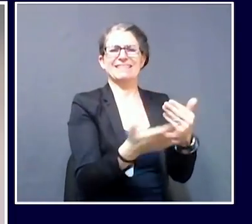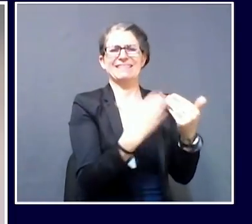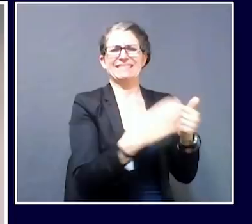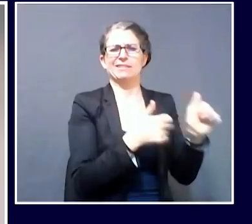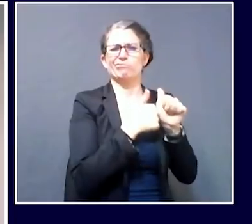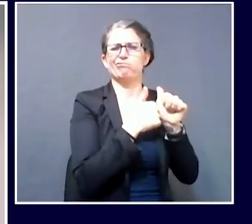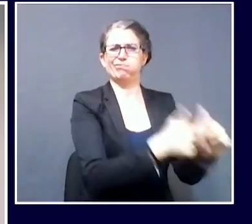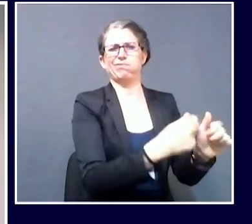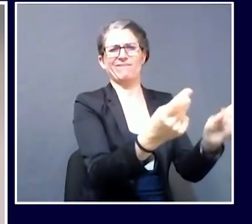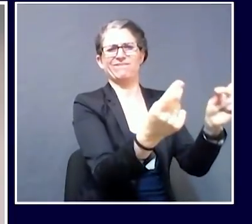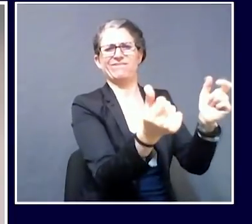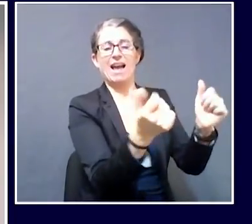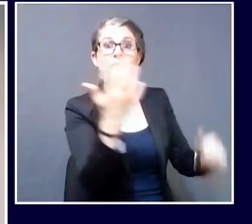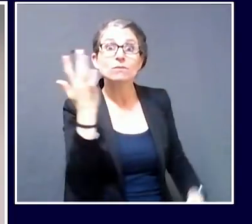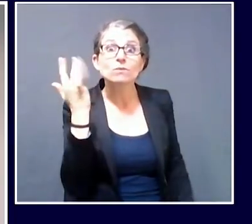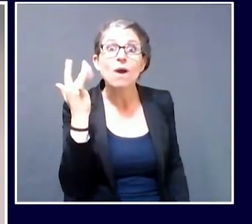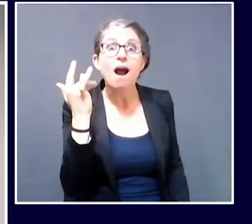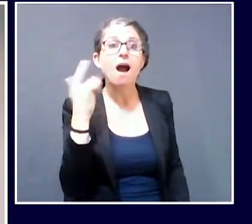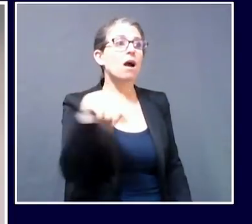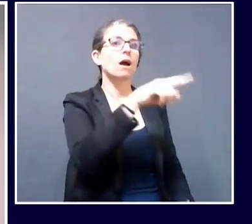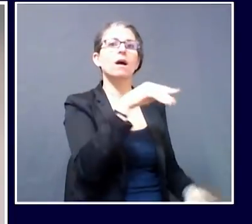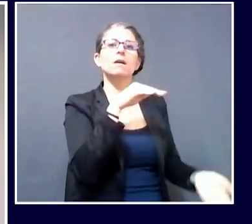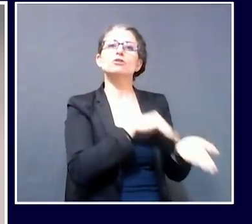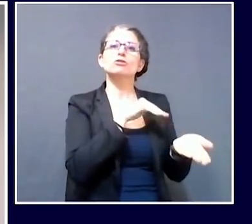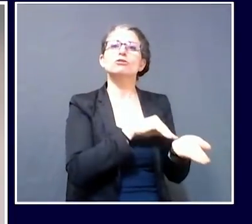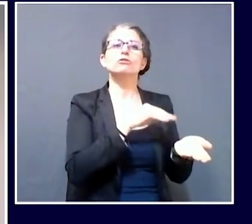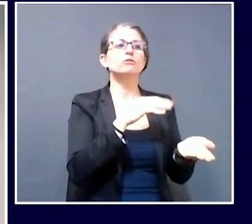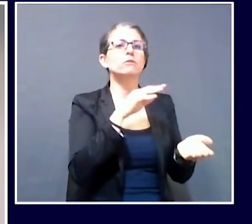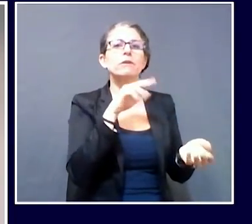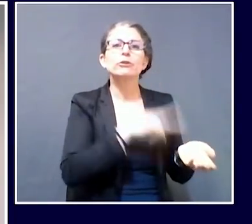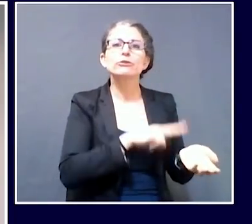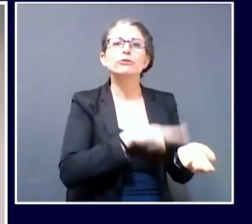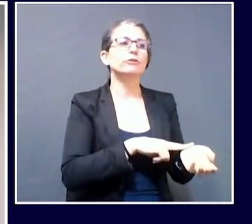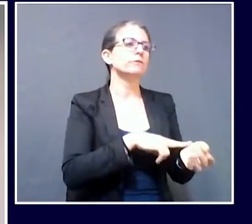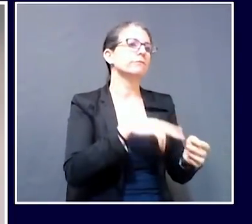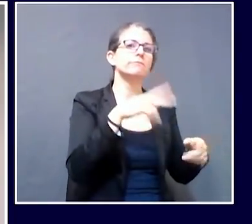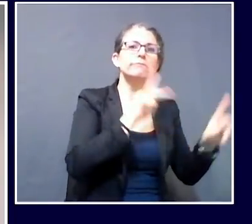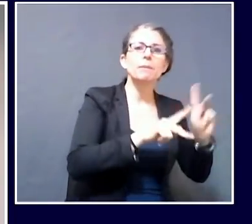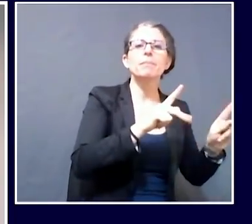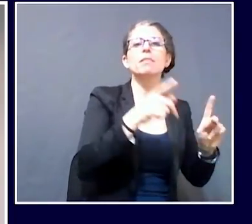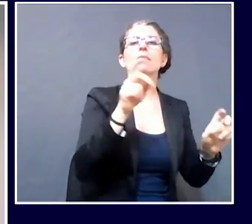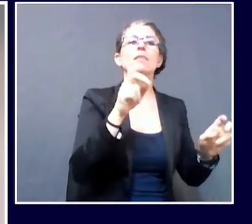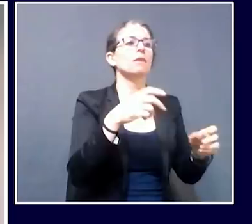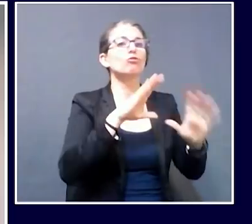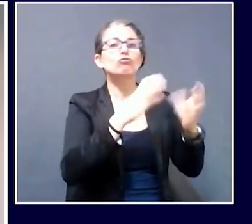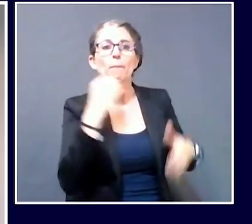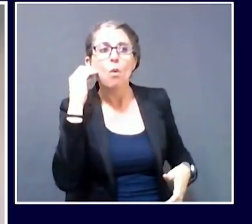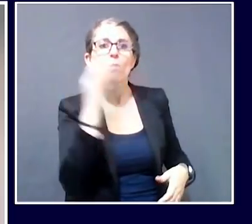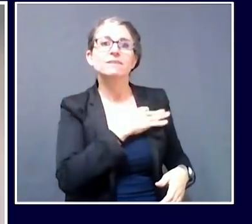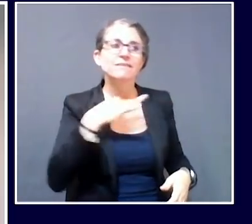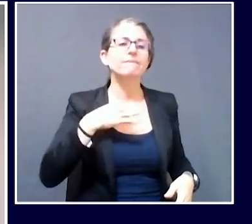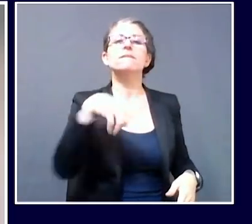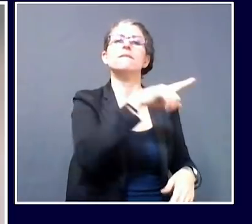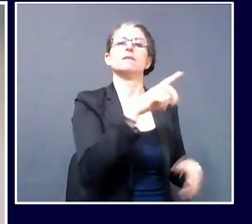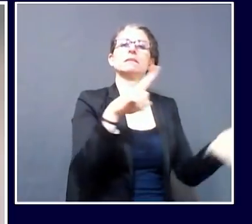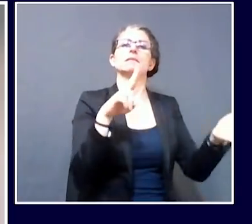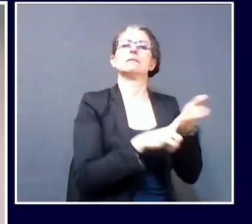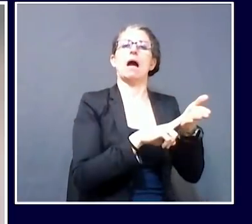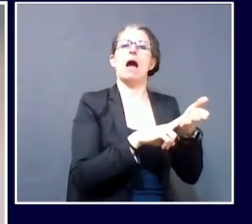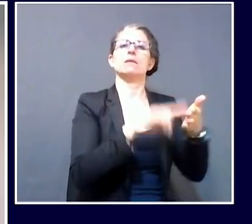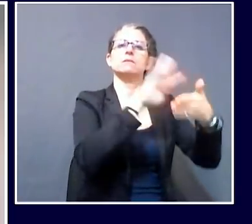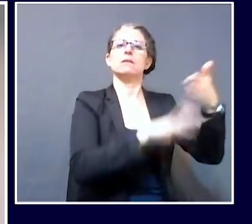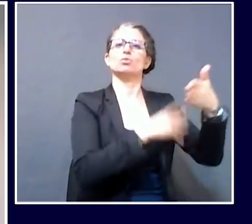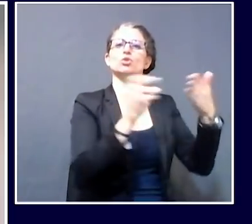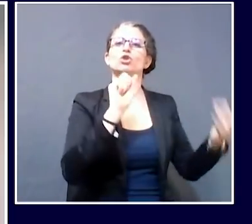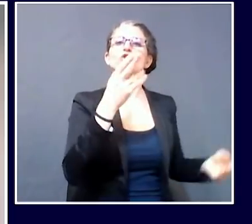homes, we have a much better ability to really zero in on how the outbreak may have been introduced and how it's spread. In